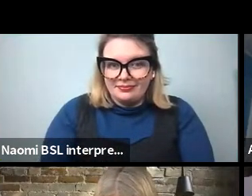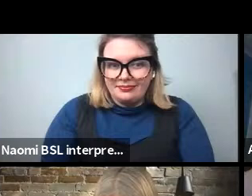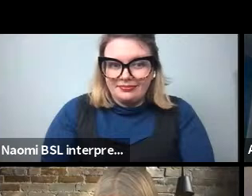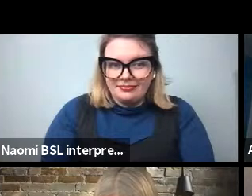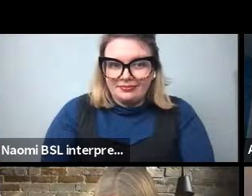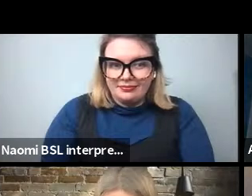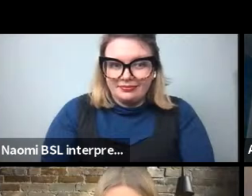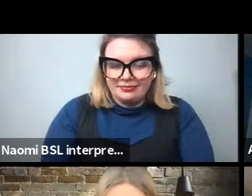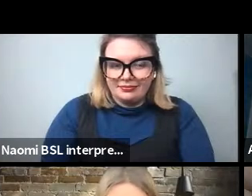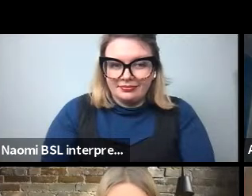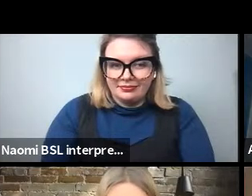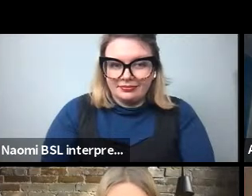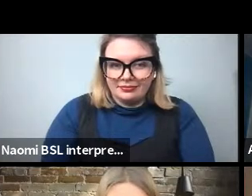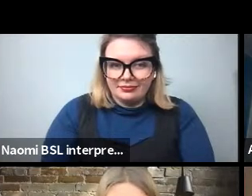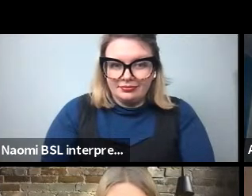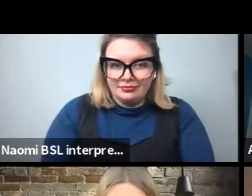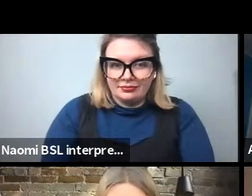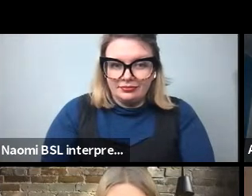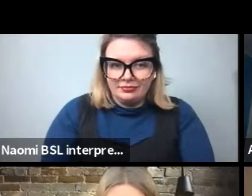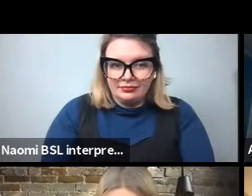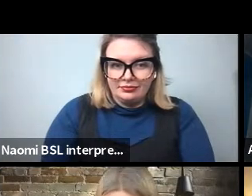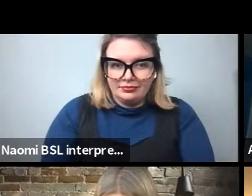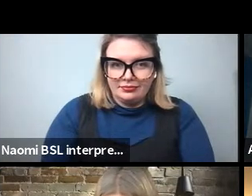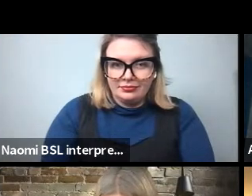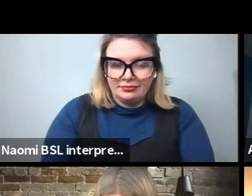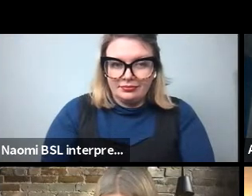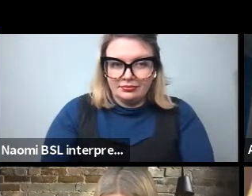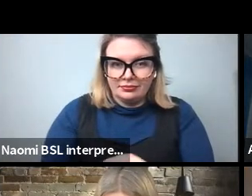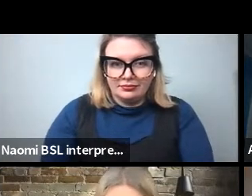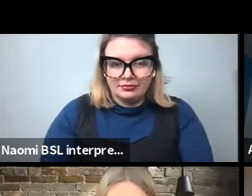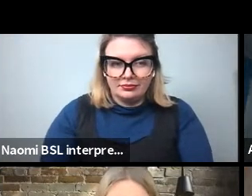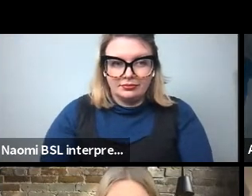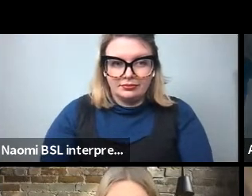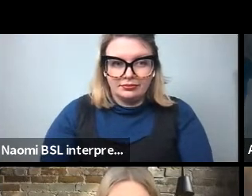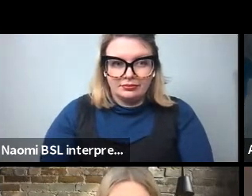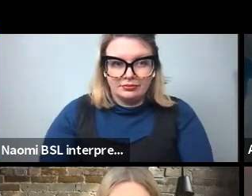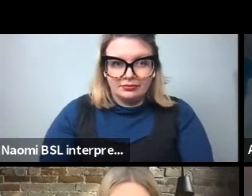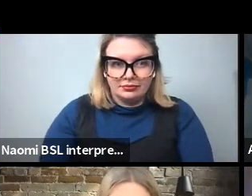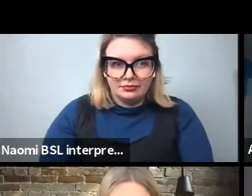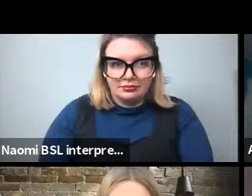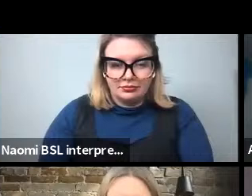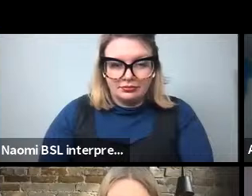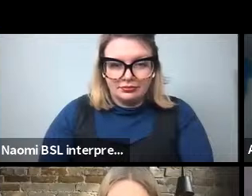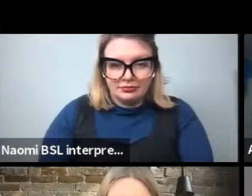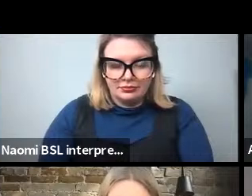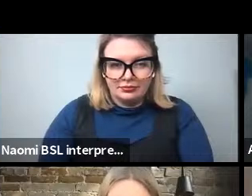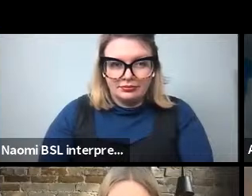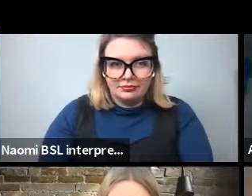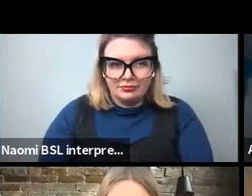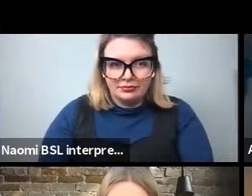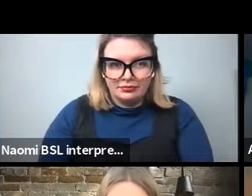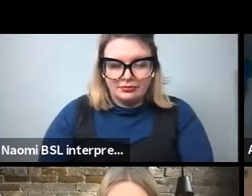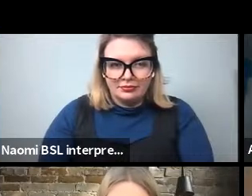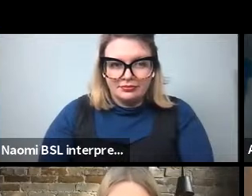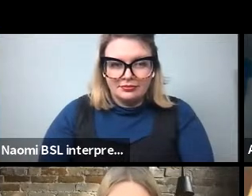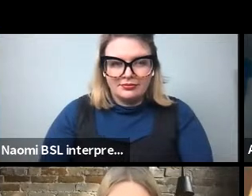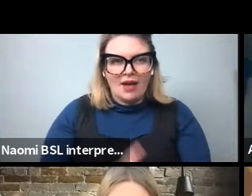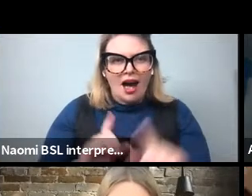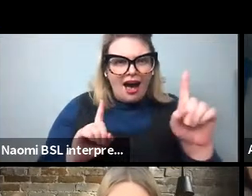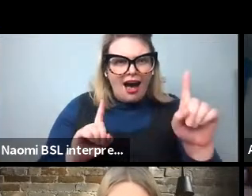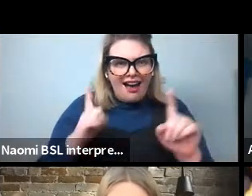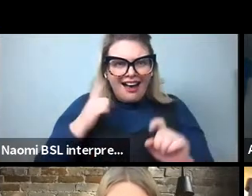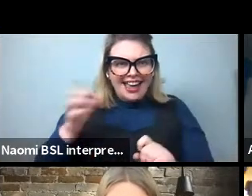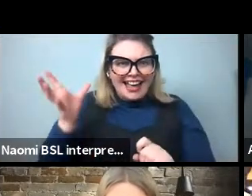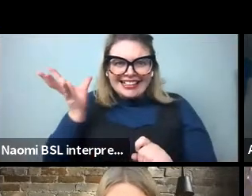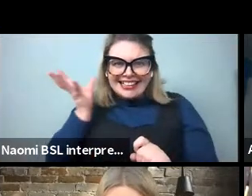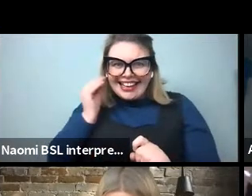Also, the web stream on YouTube should now be just about going live. Hold on. This